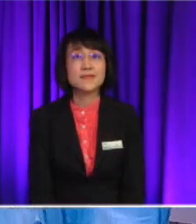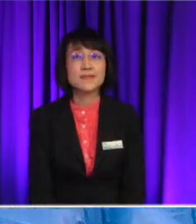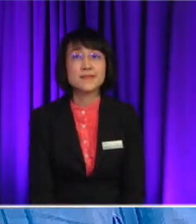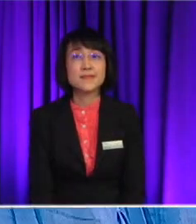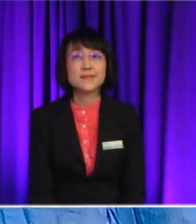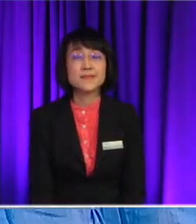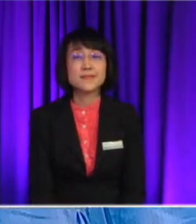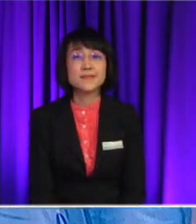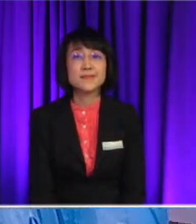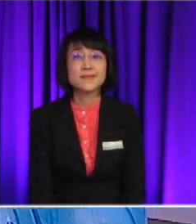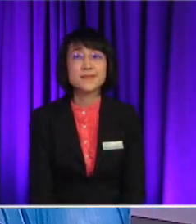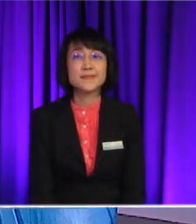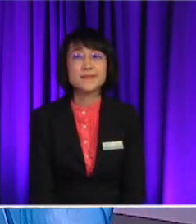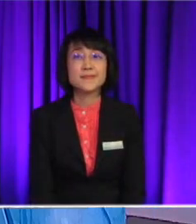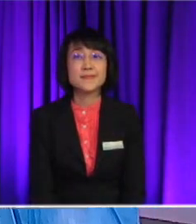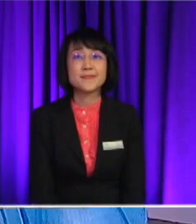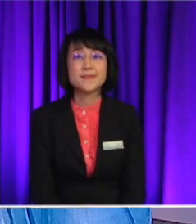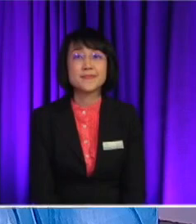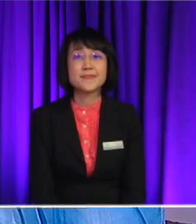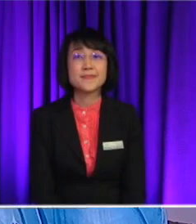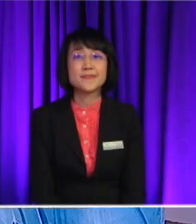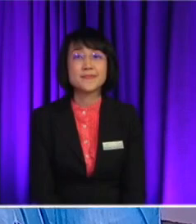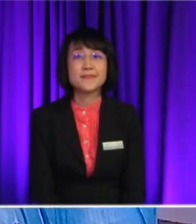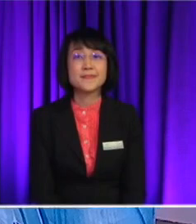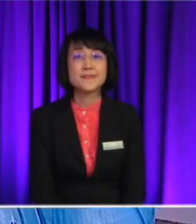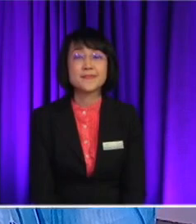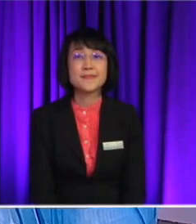Okay So, can we continue or what? Okay